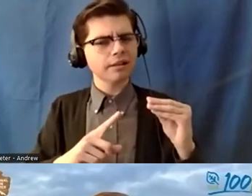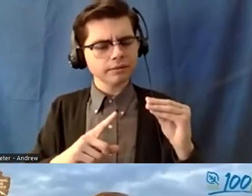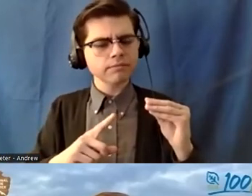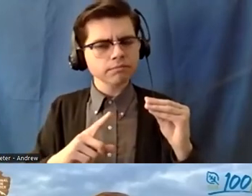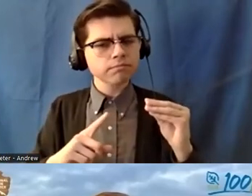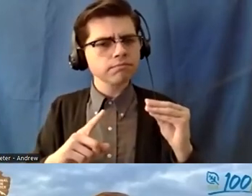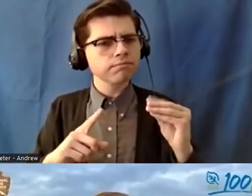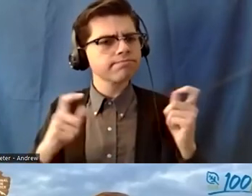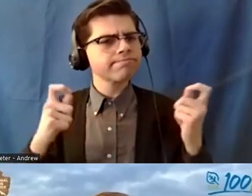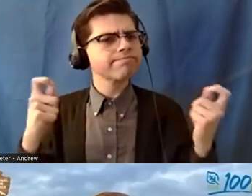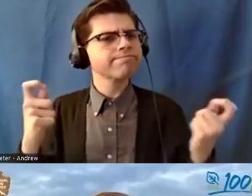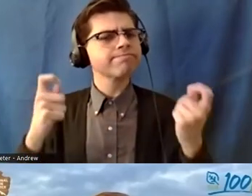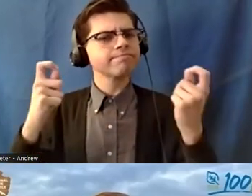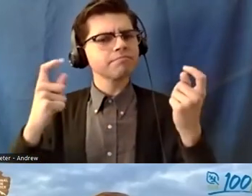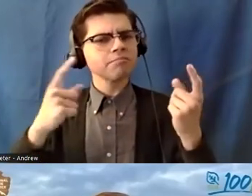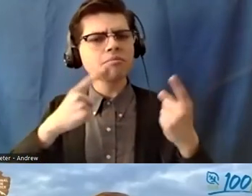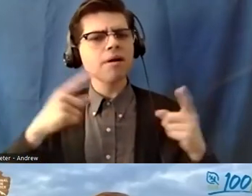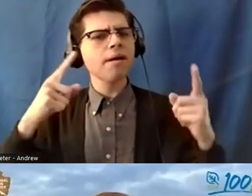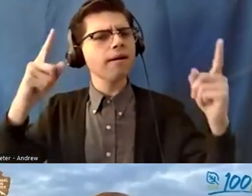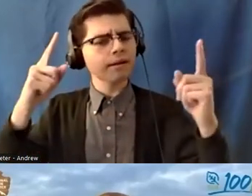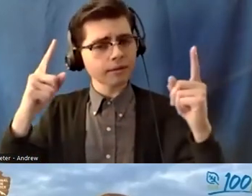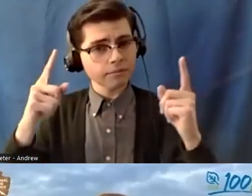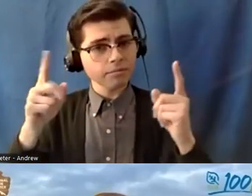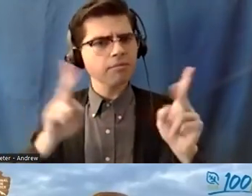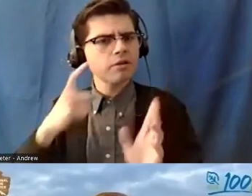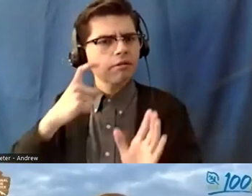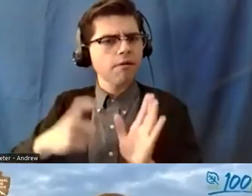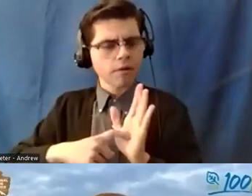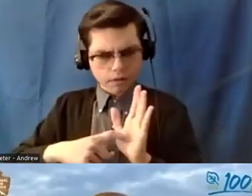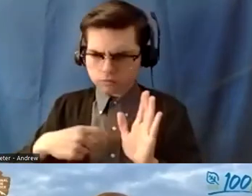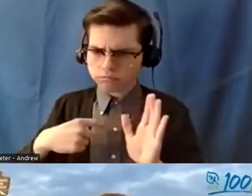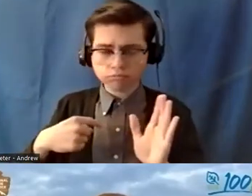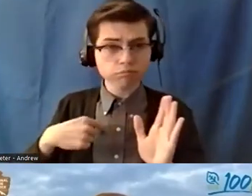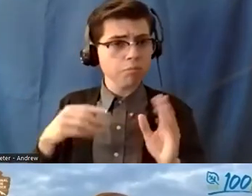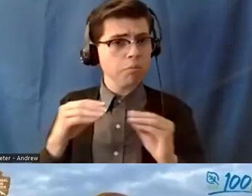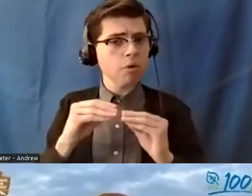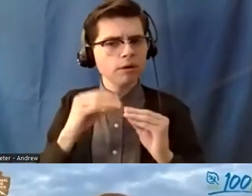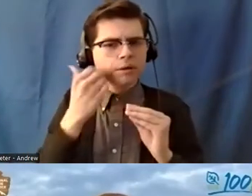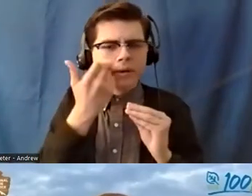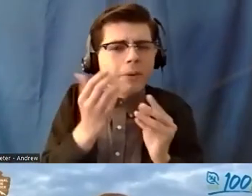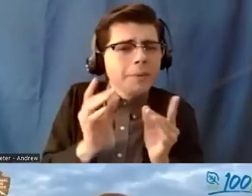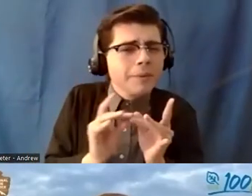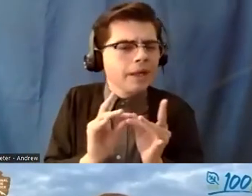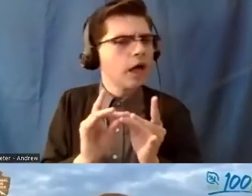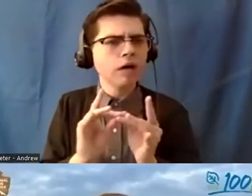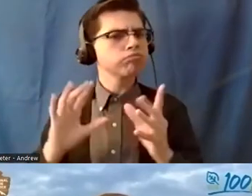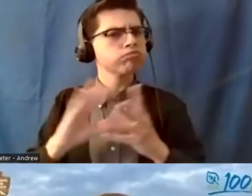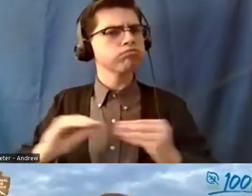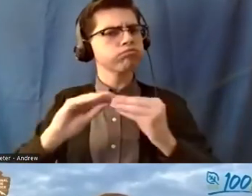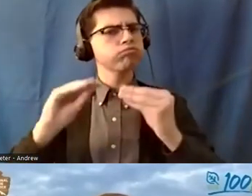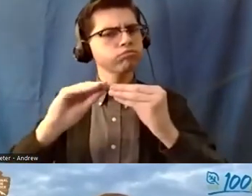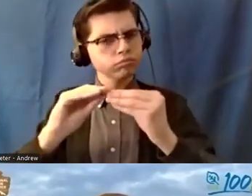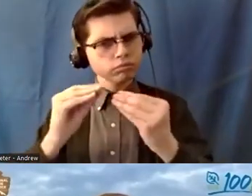for um being able to speak up more um being recognized for involving other people in the crew